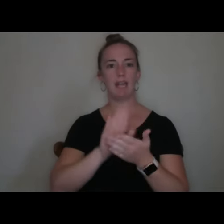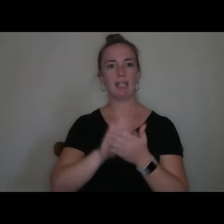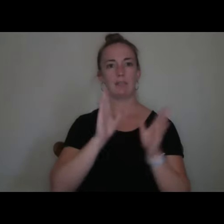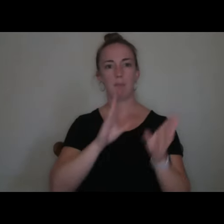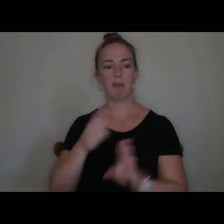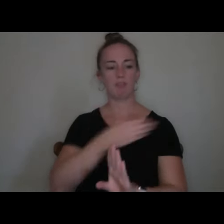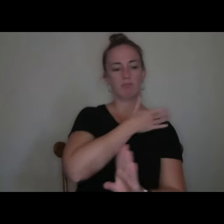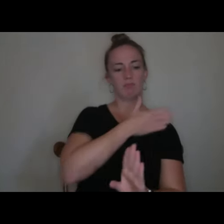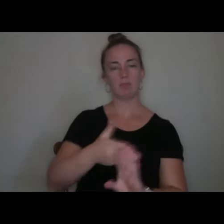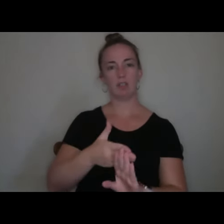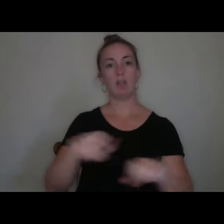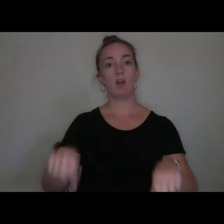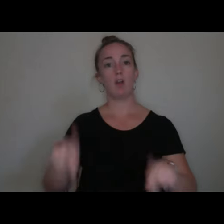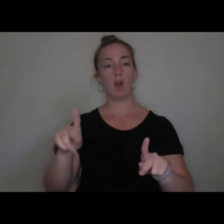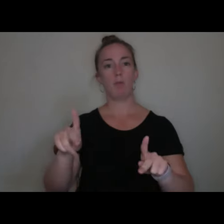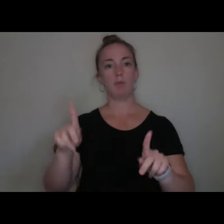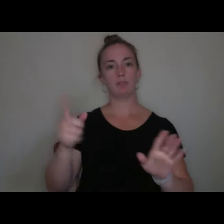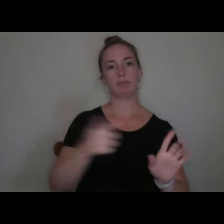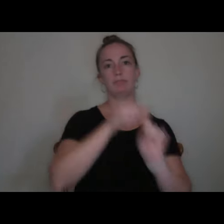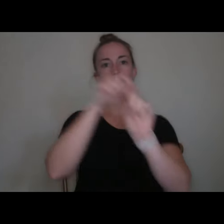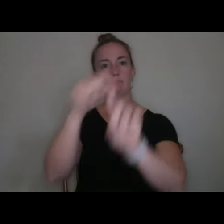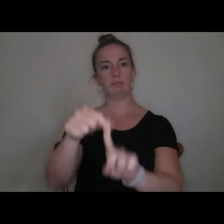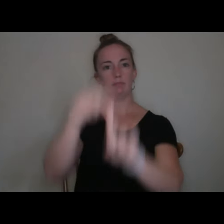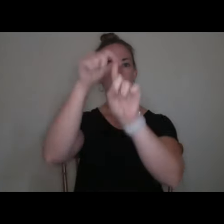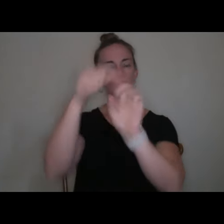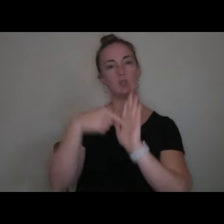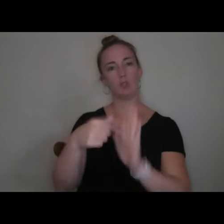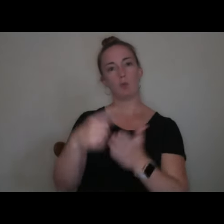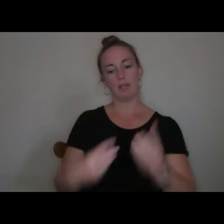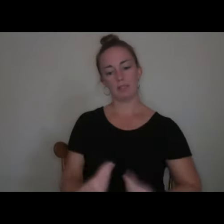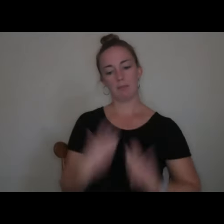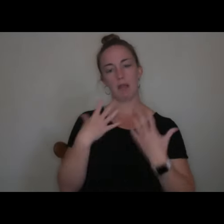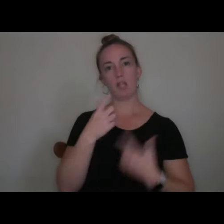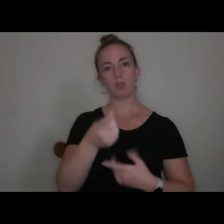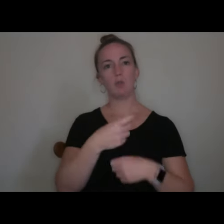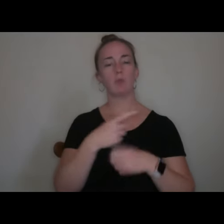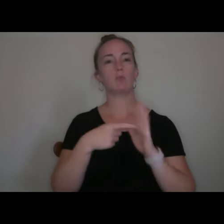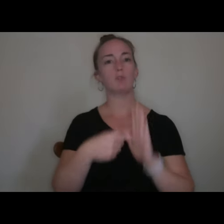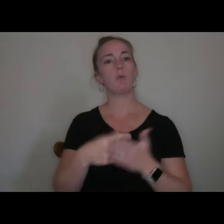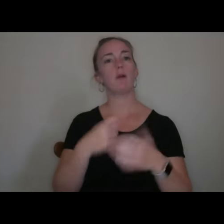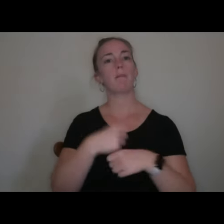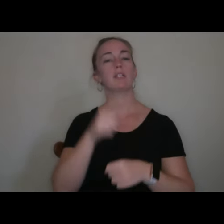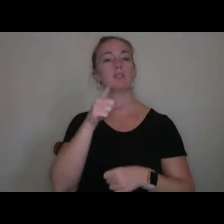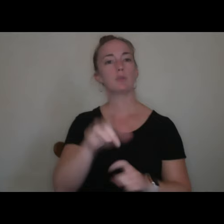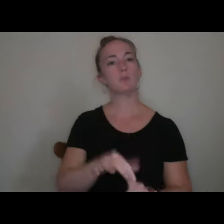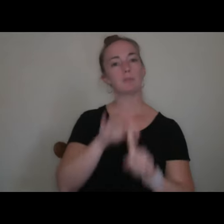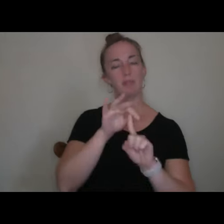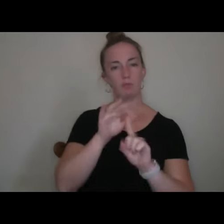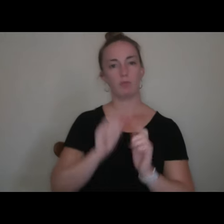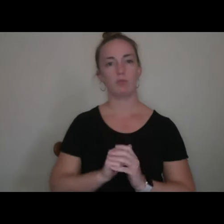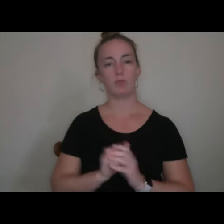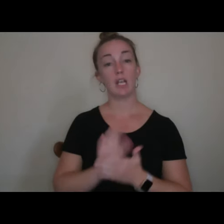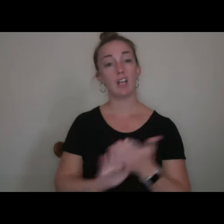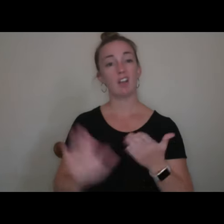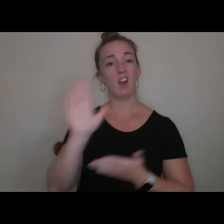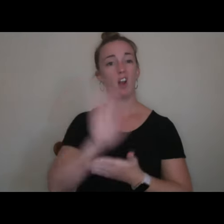your chance to distinguish yourself, unveil what inspires you, and reveal what makes you special and unique. Colleges